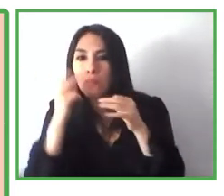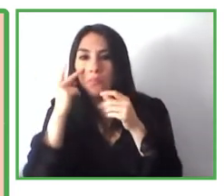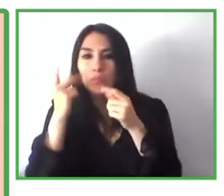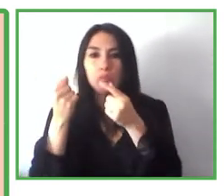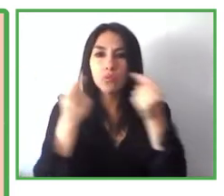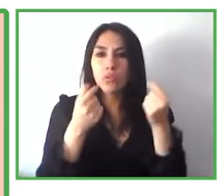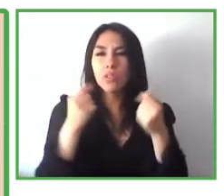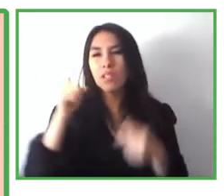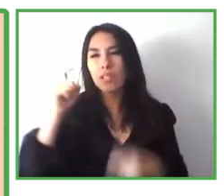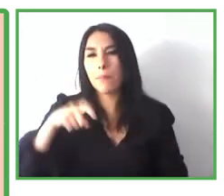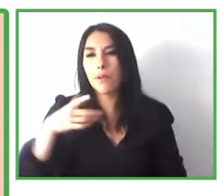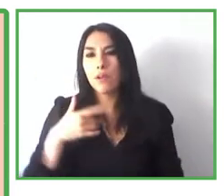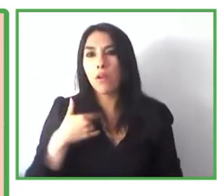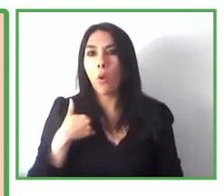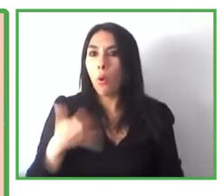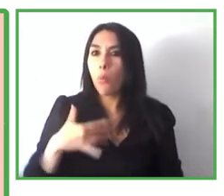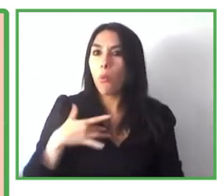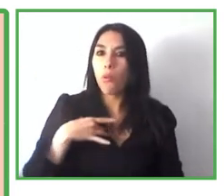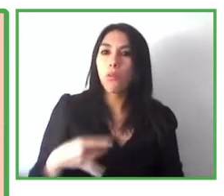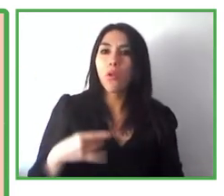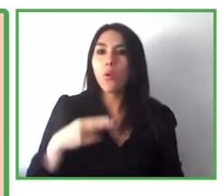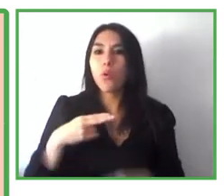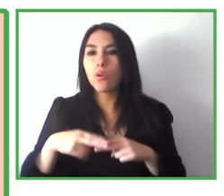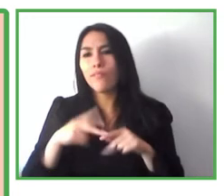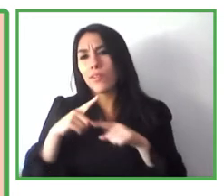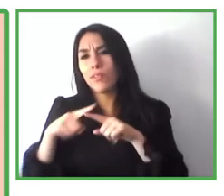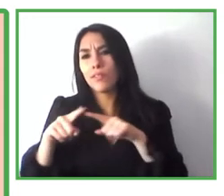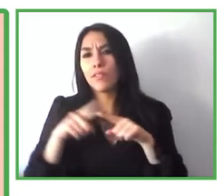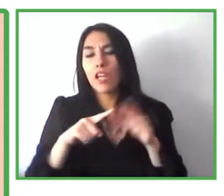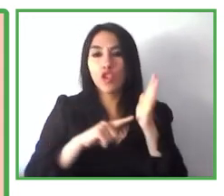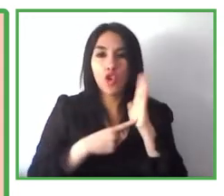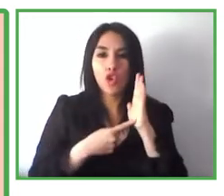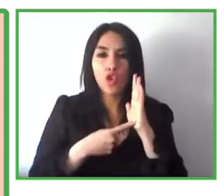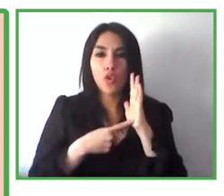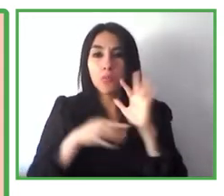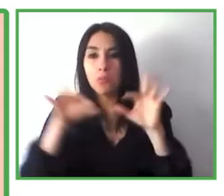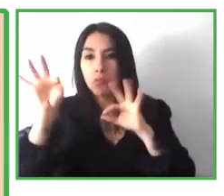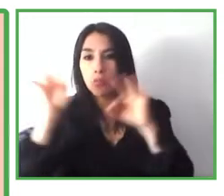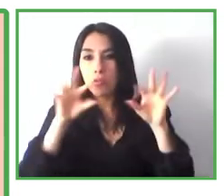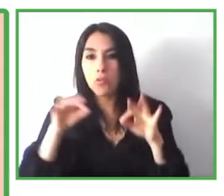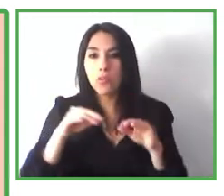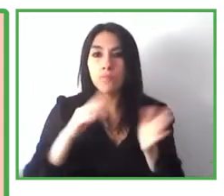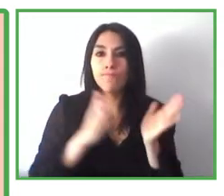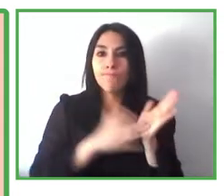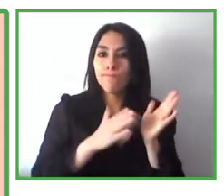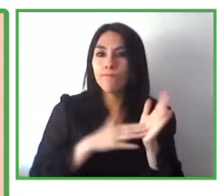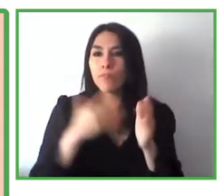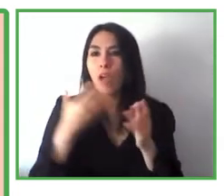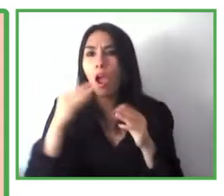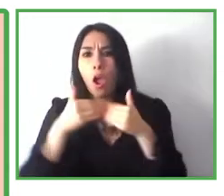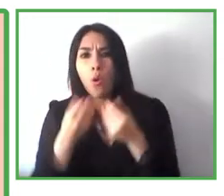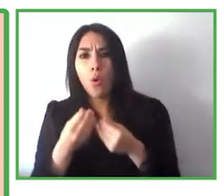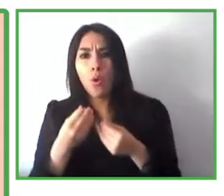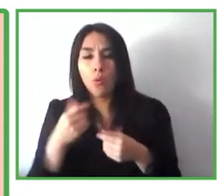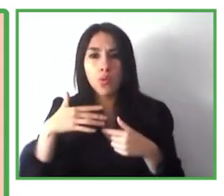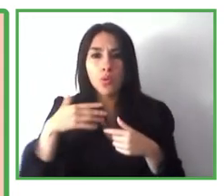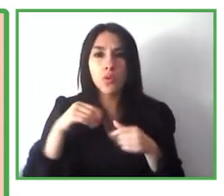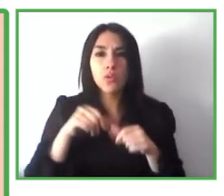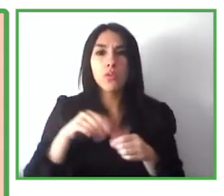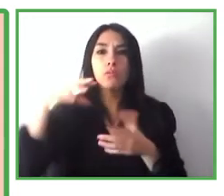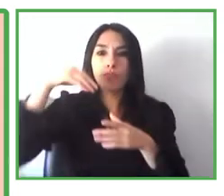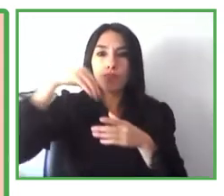needs that have been identified using different technologies to collect evidence regarding how efficient the design is.